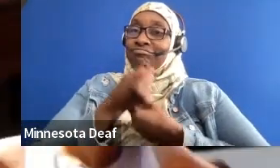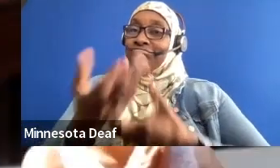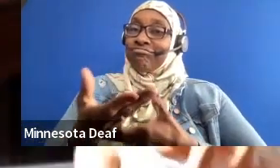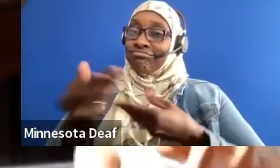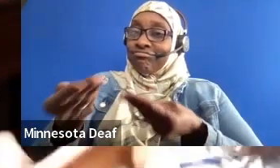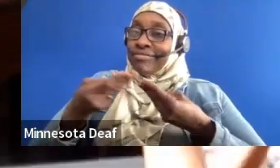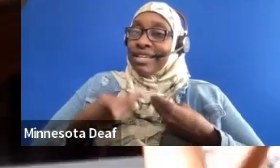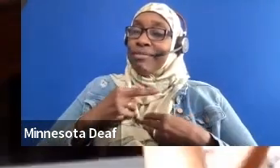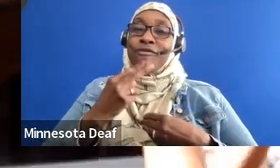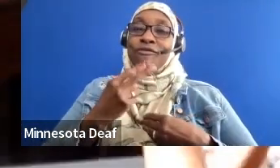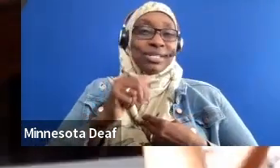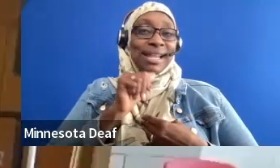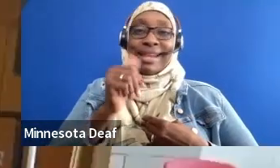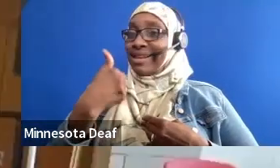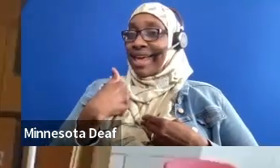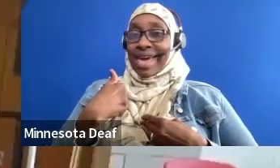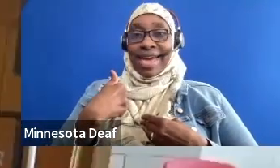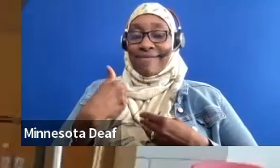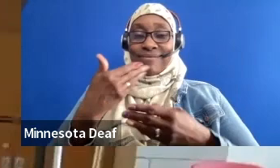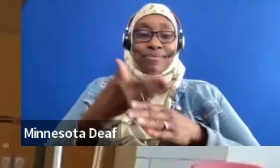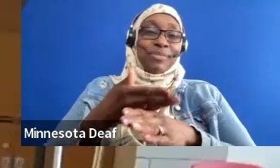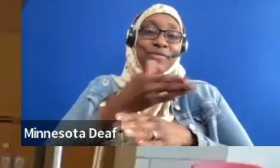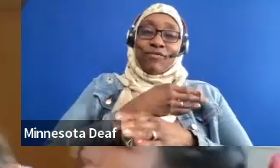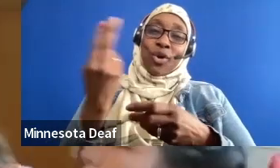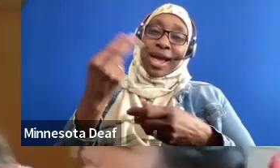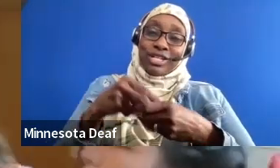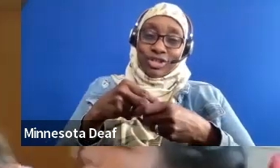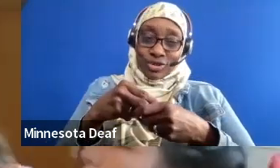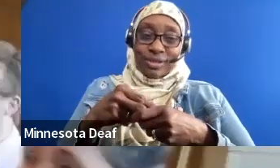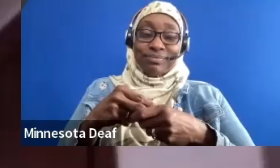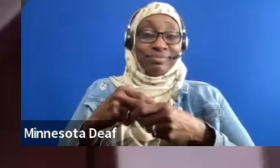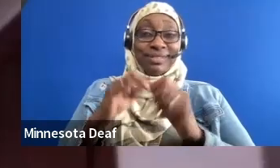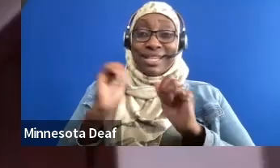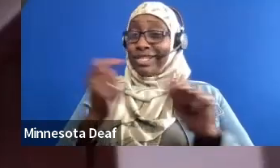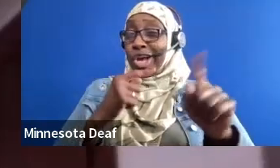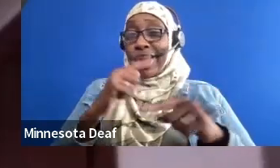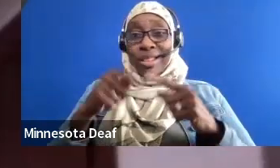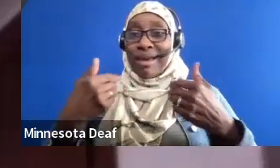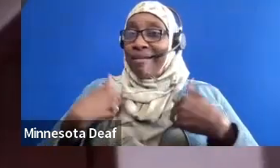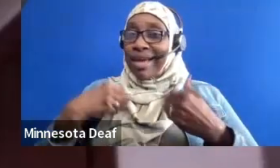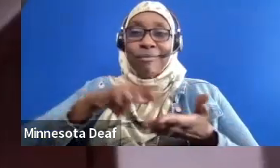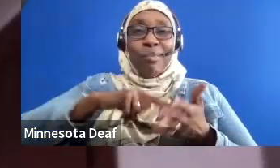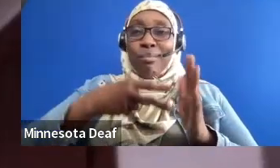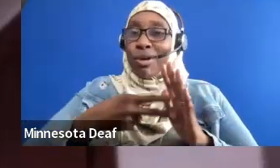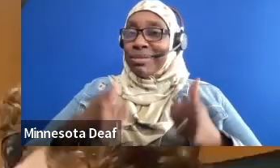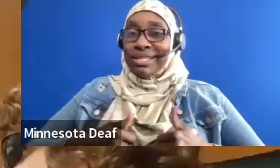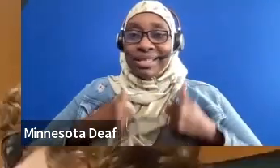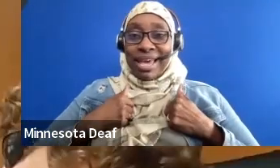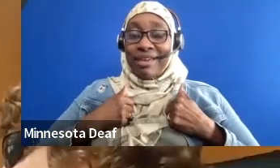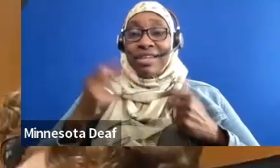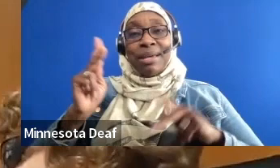I'm all about trying to have purpose because that's all anybody wants to do. They want to be seen, they want to be heard, and they want to matter.